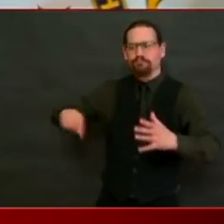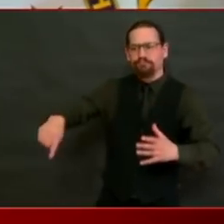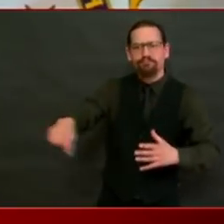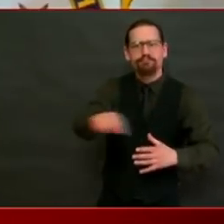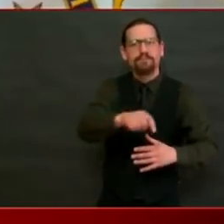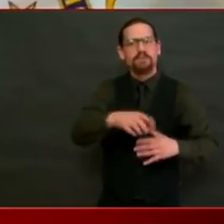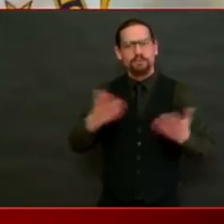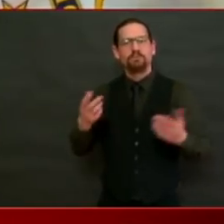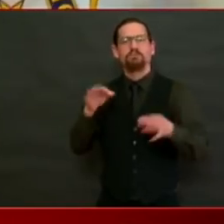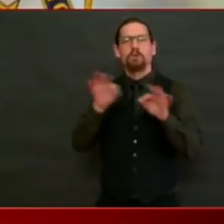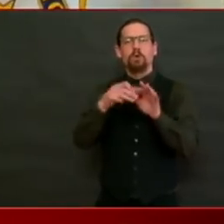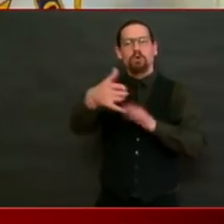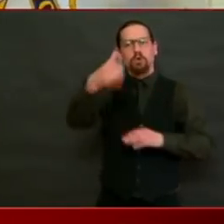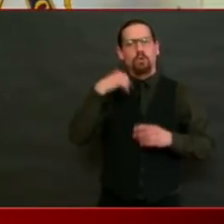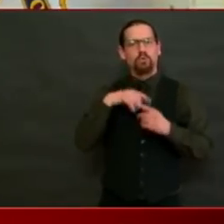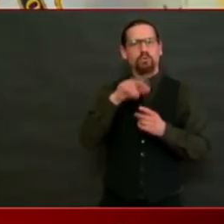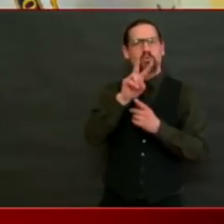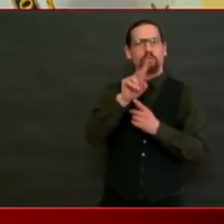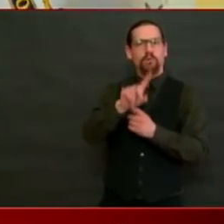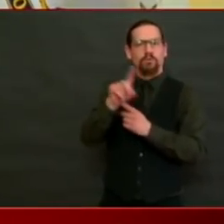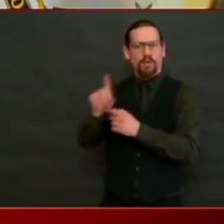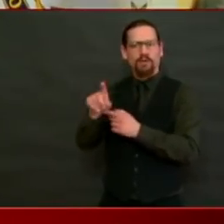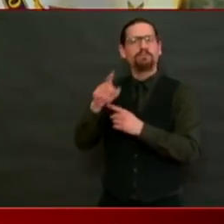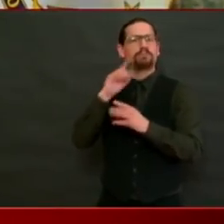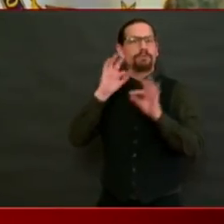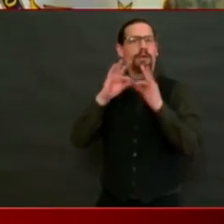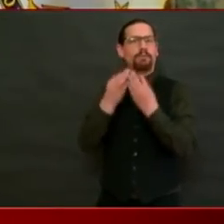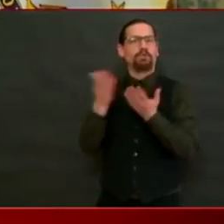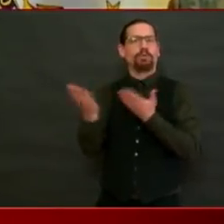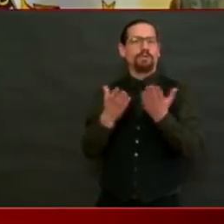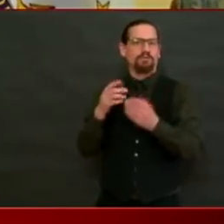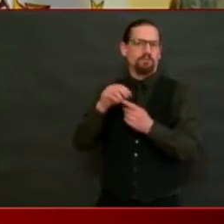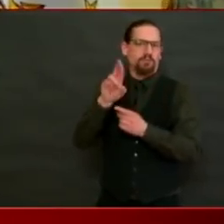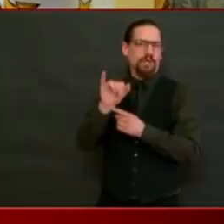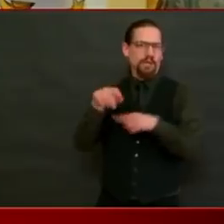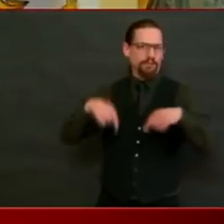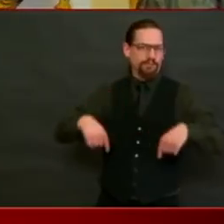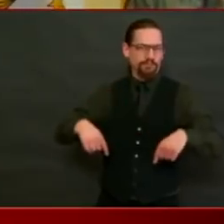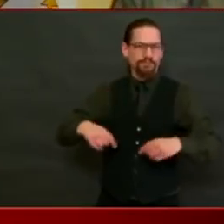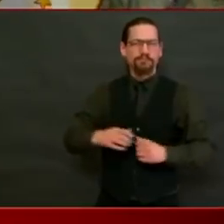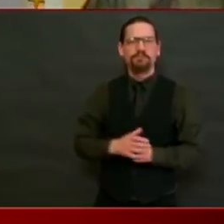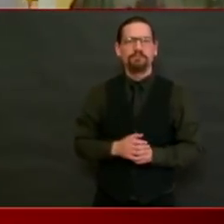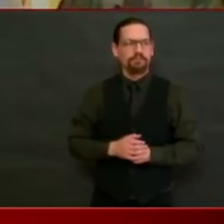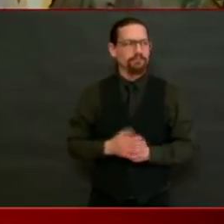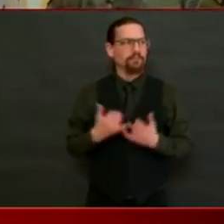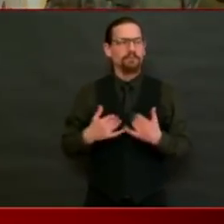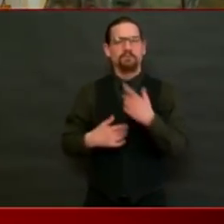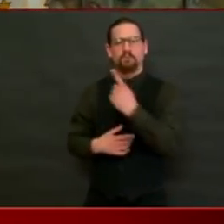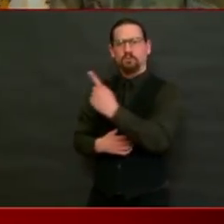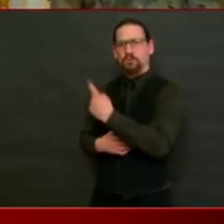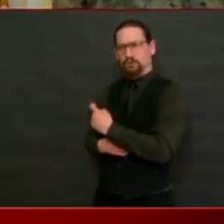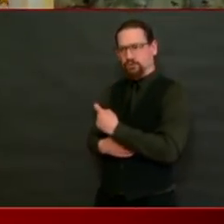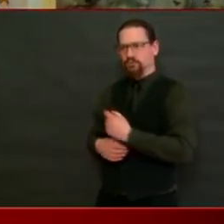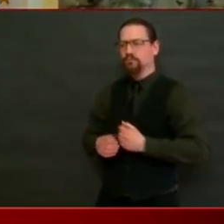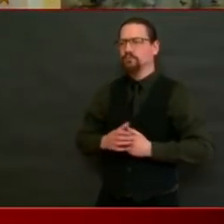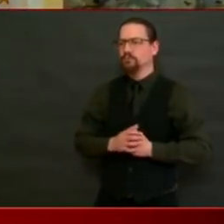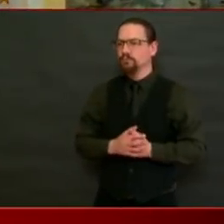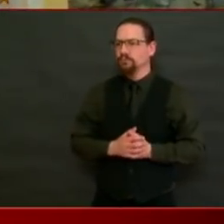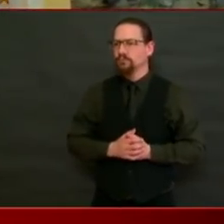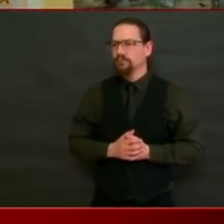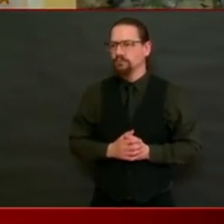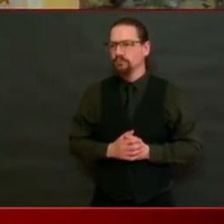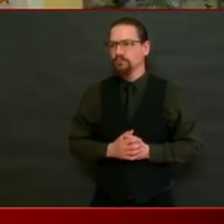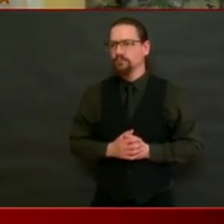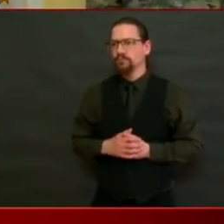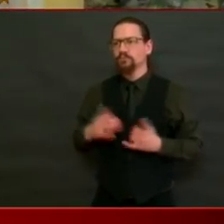The next question is from Matt Allen of WPRO Radio. Governor, the heads of Lifespan and Care New England said today on WPRO that we